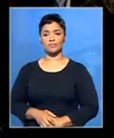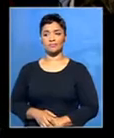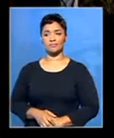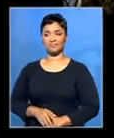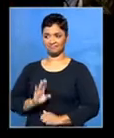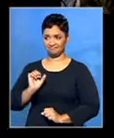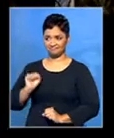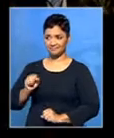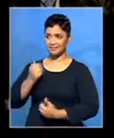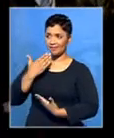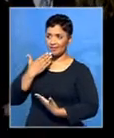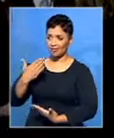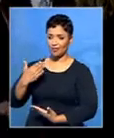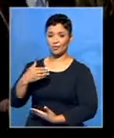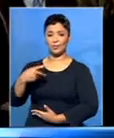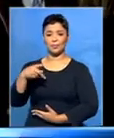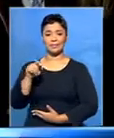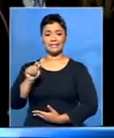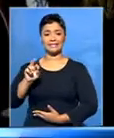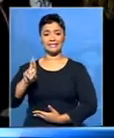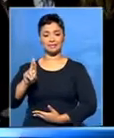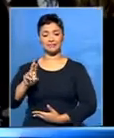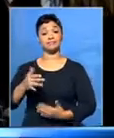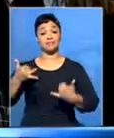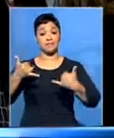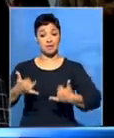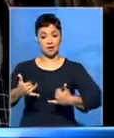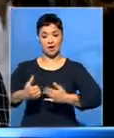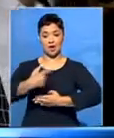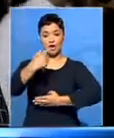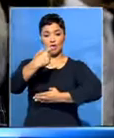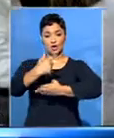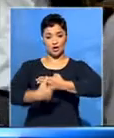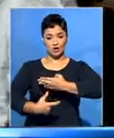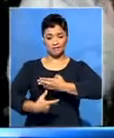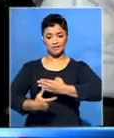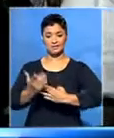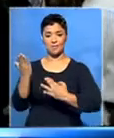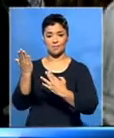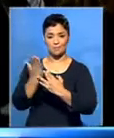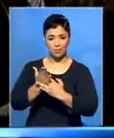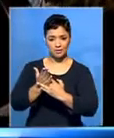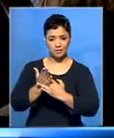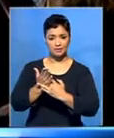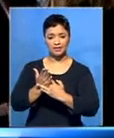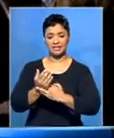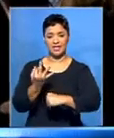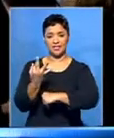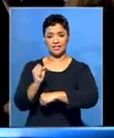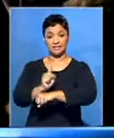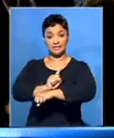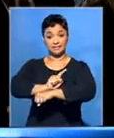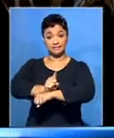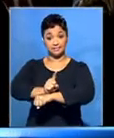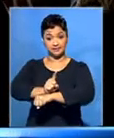Well, thanks very much, Peter. Well, the conference has just gone into a recess. In the next half